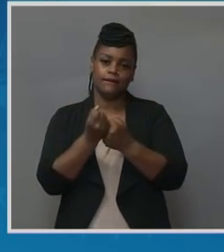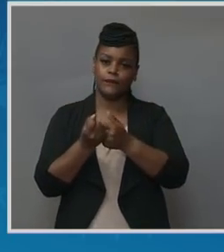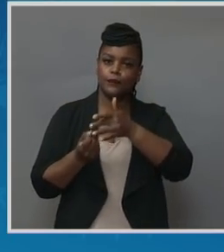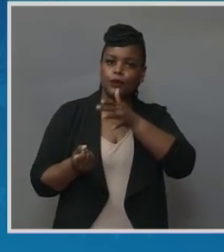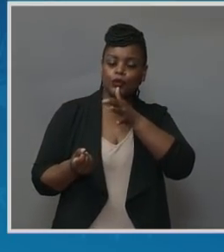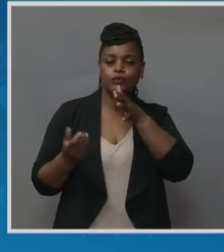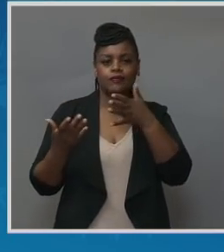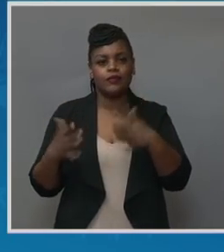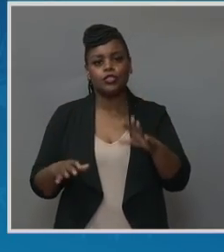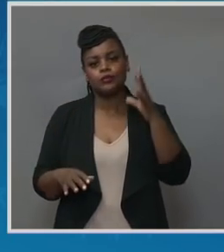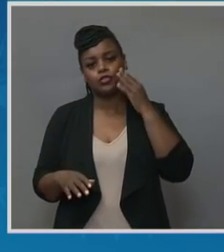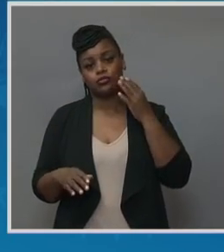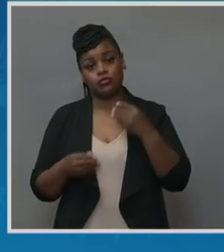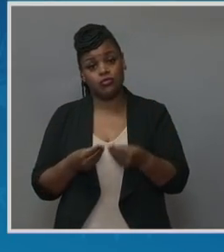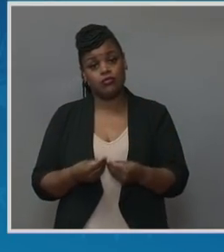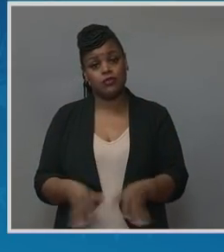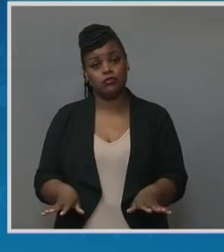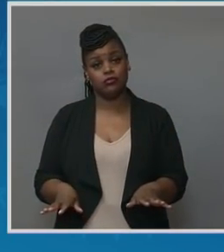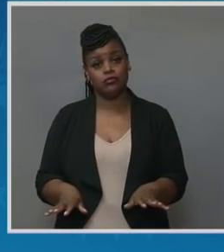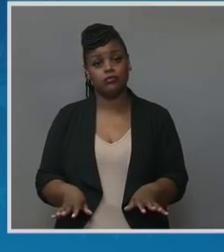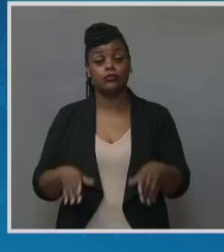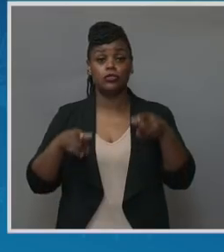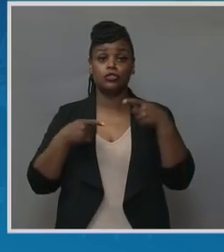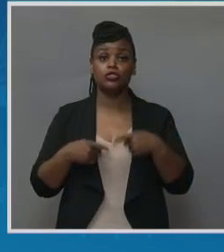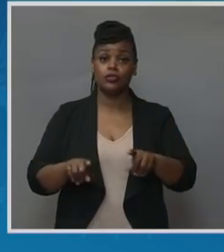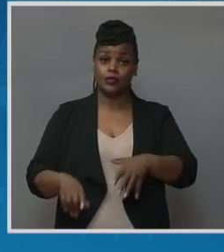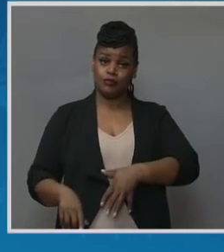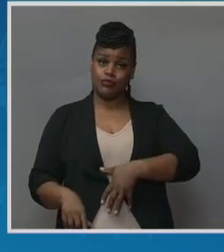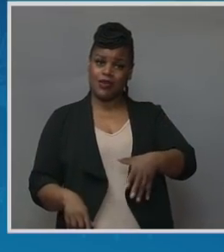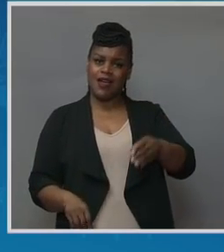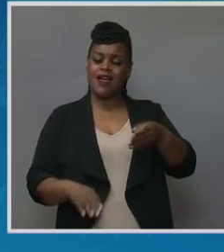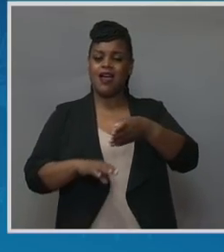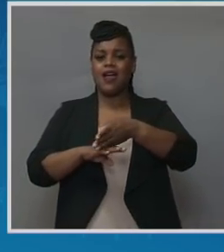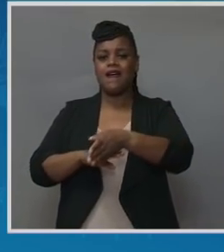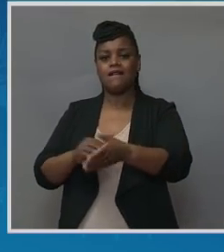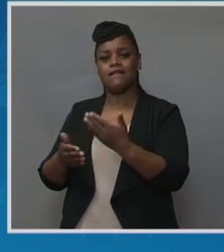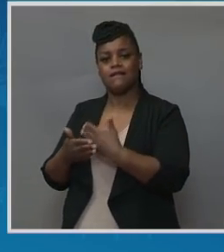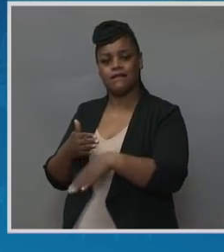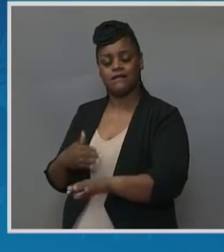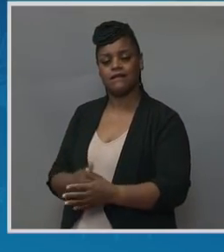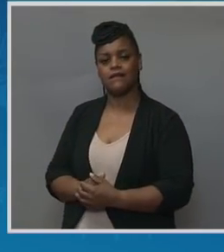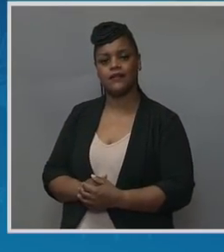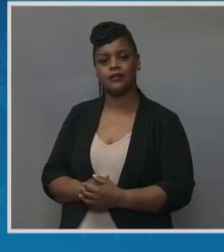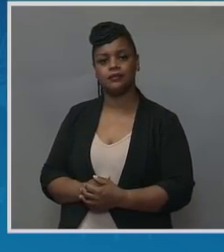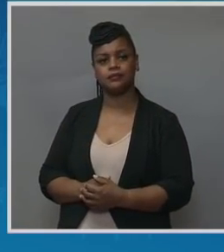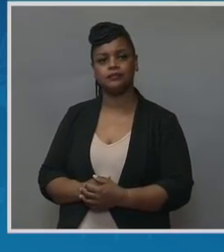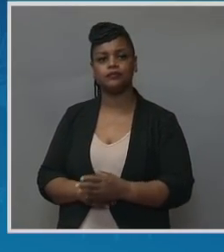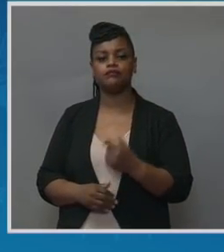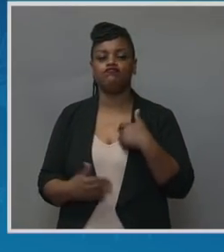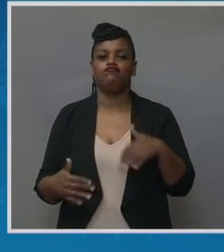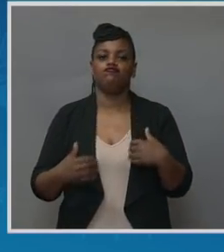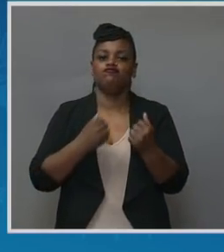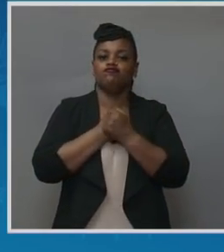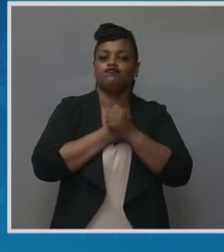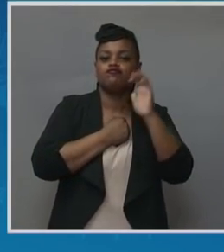loss in pregnancy and childbirth. Heather, we'd love to hear your story.